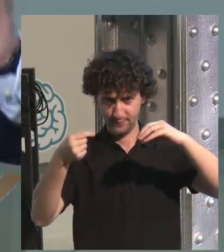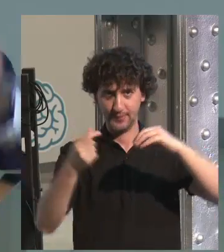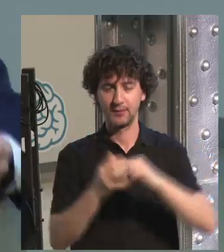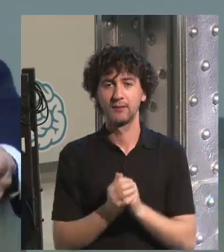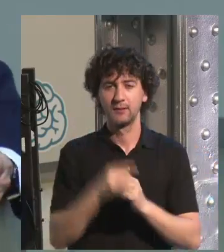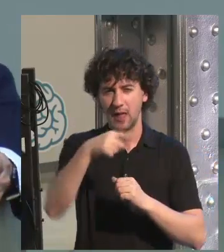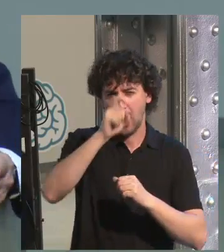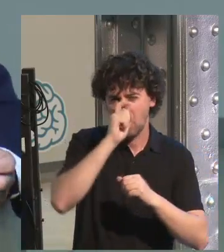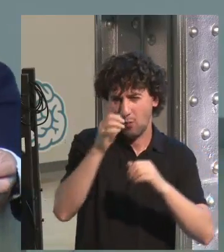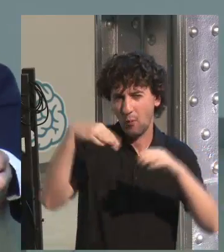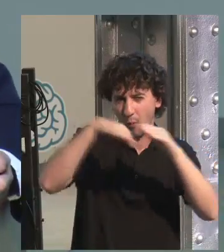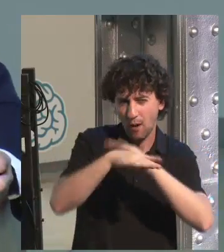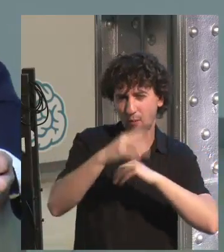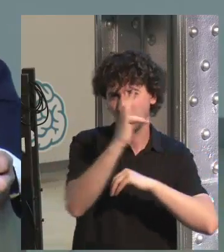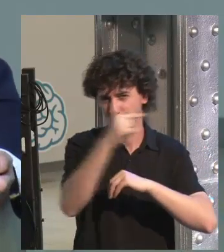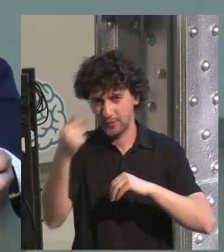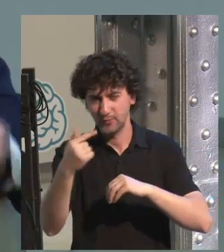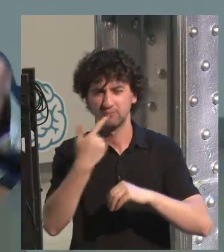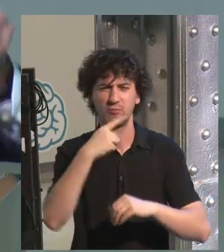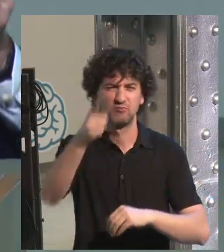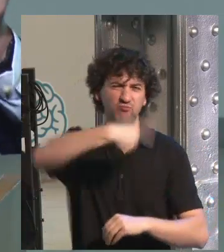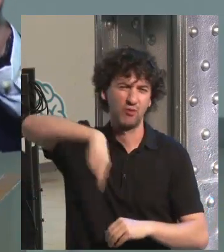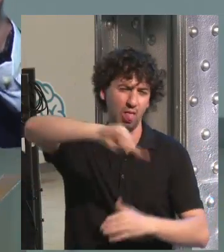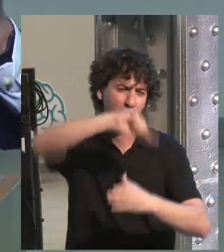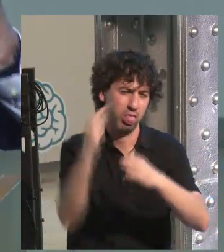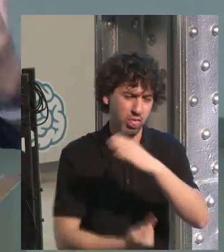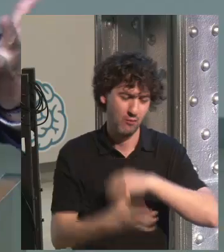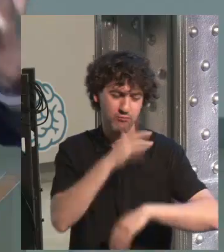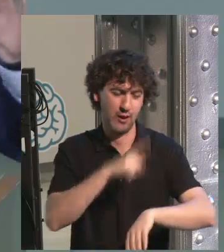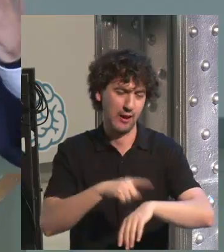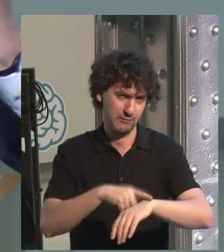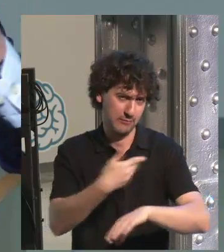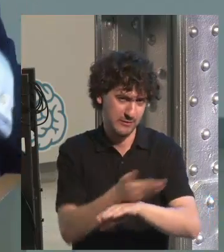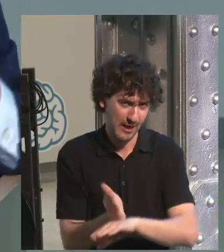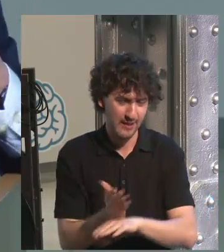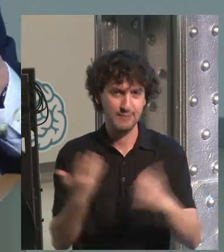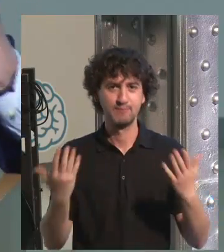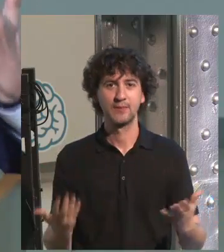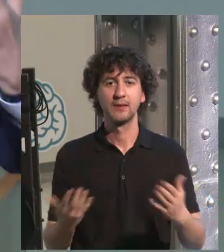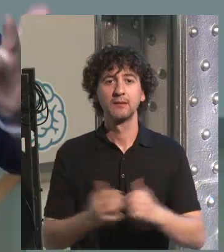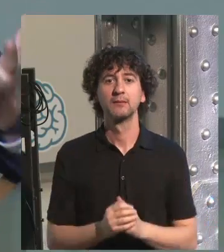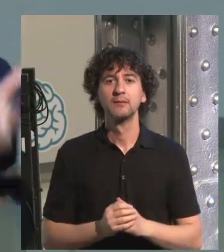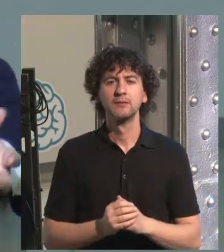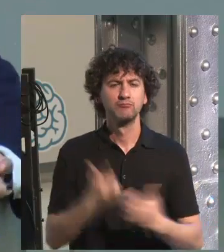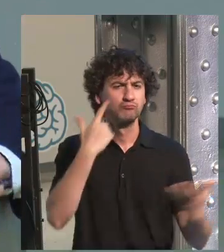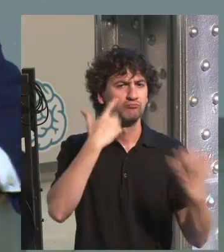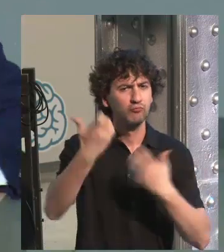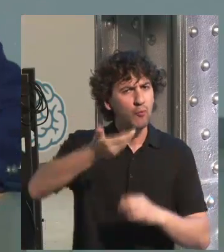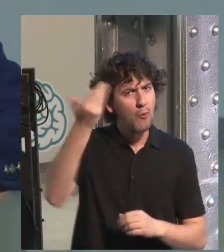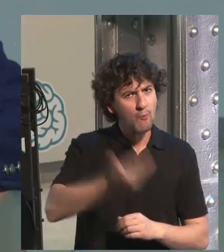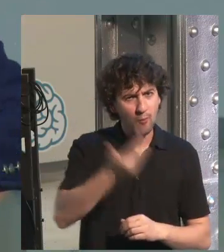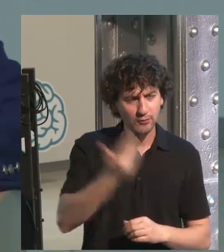consideration, add the base to everything. And I am just going to add that the